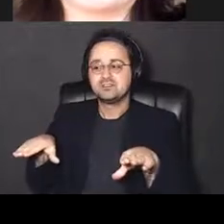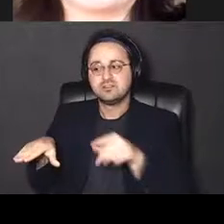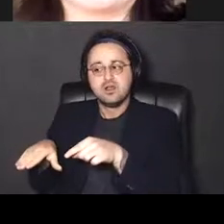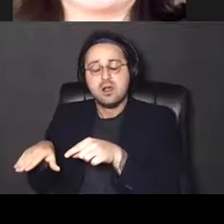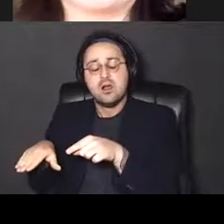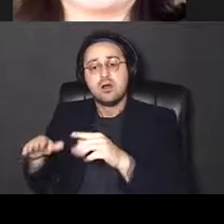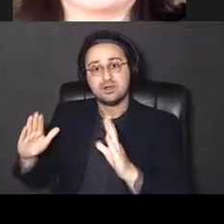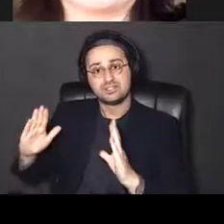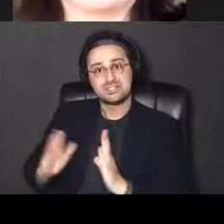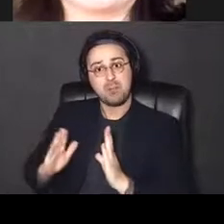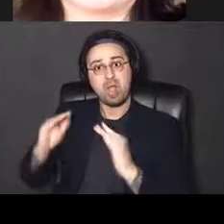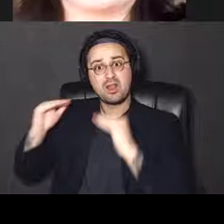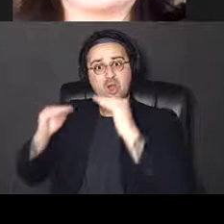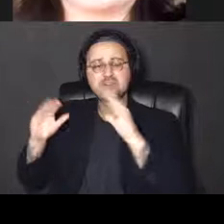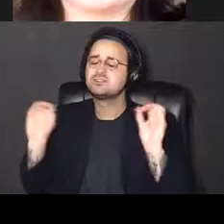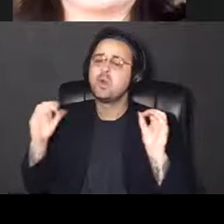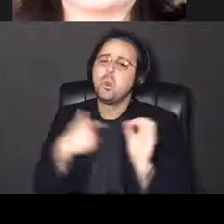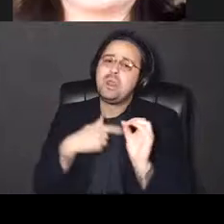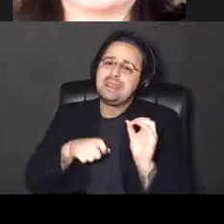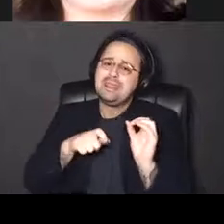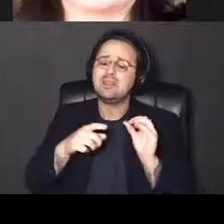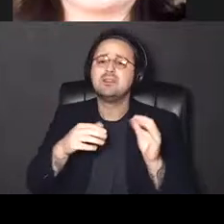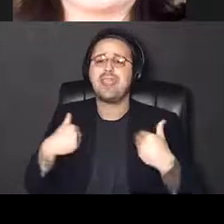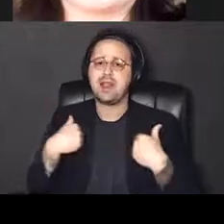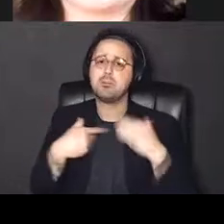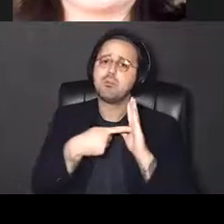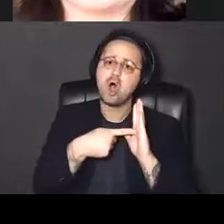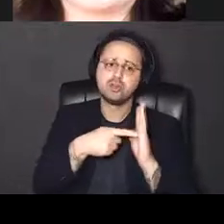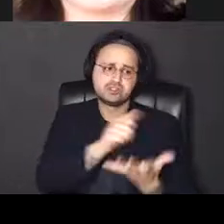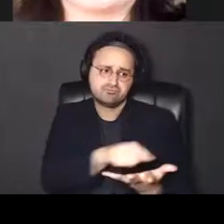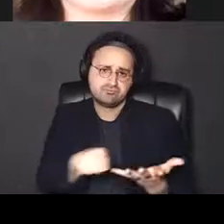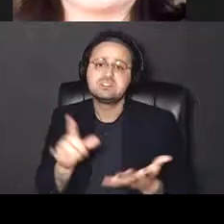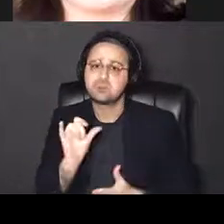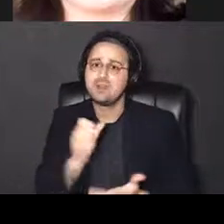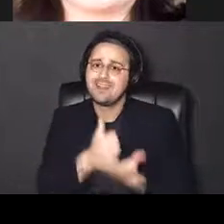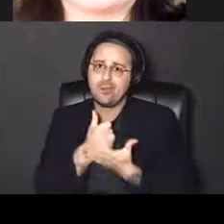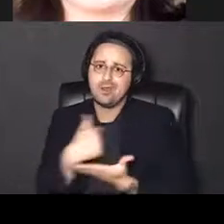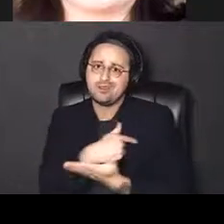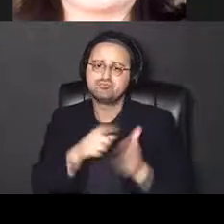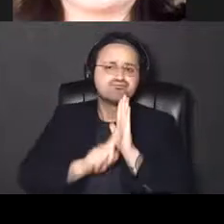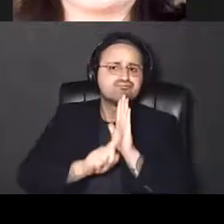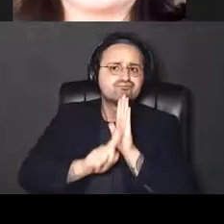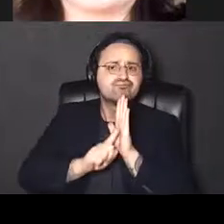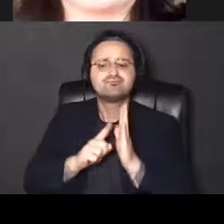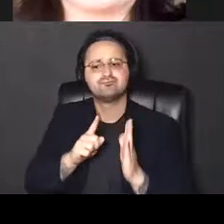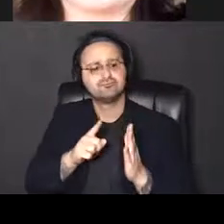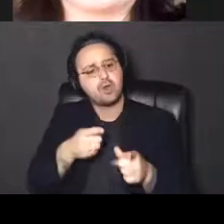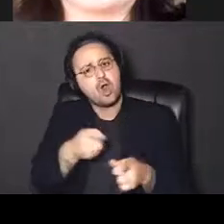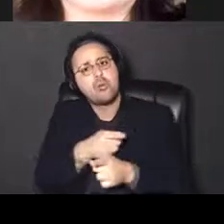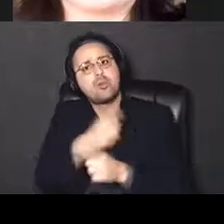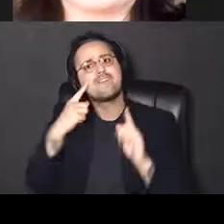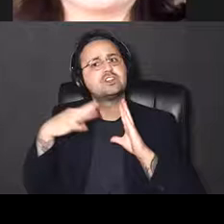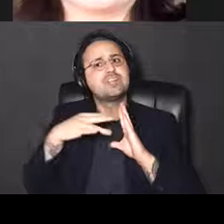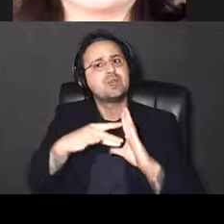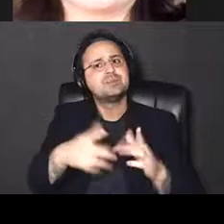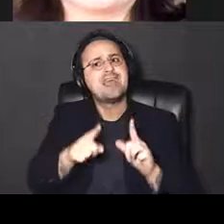really need to have animal models that are appropriate to study what's